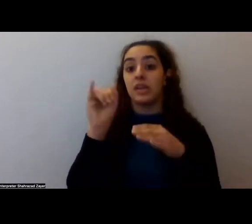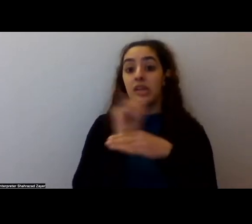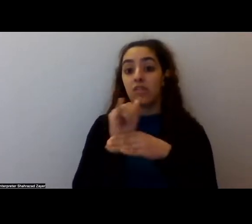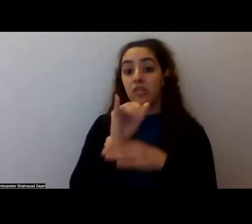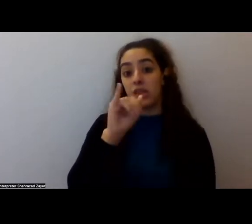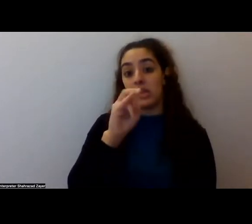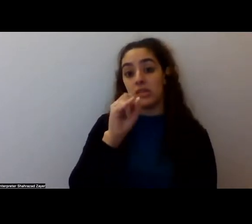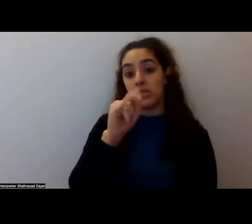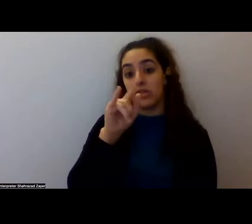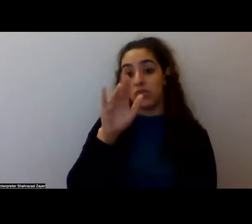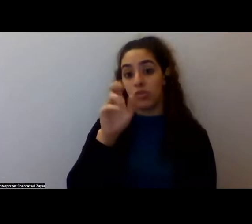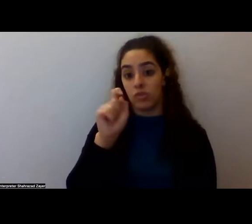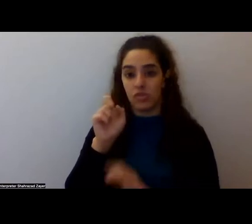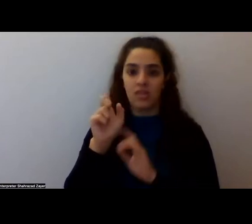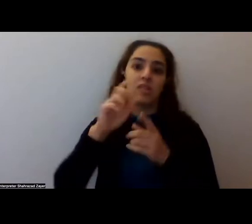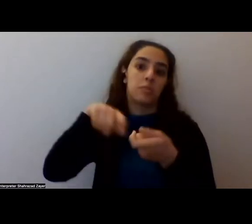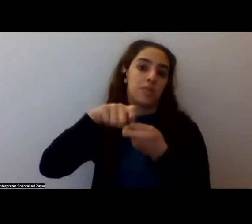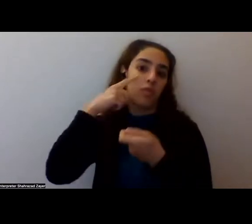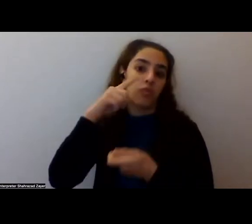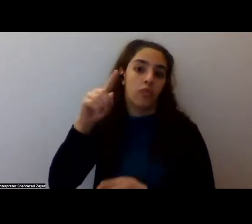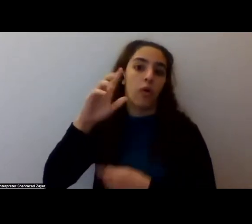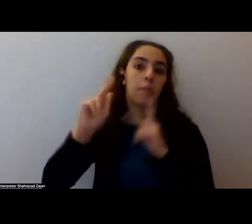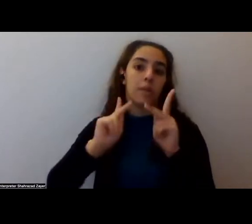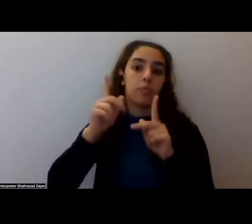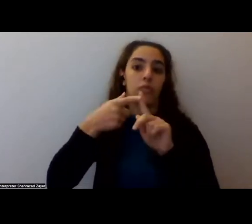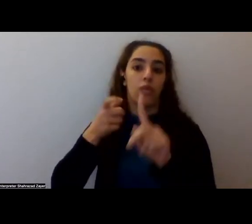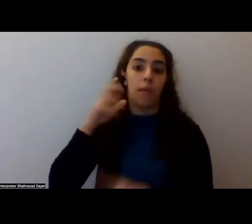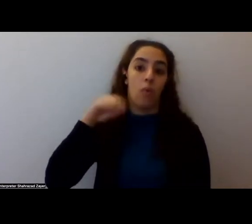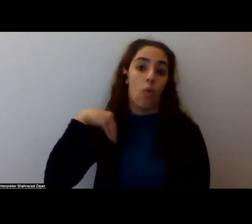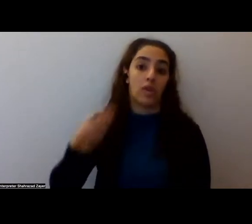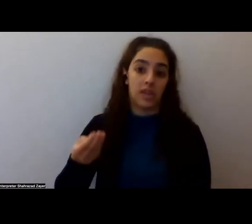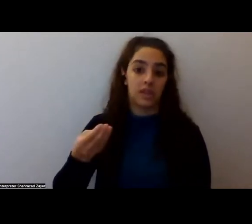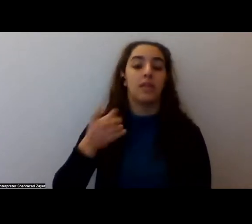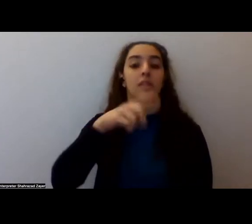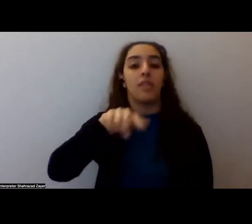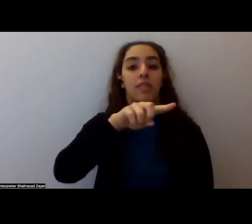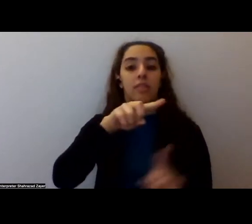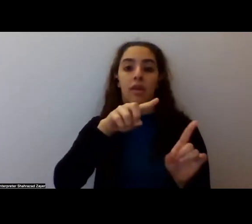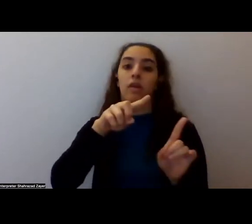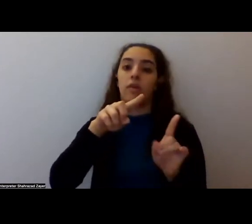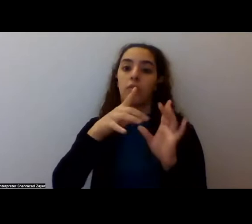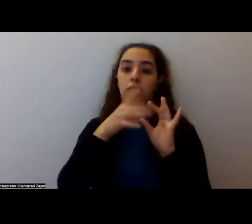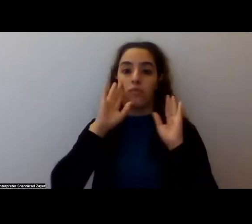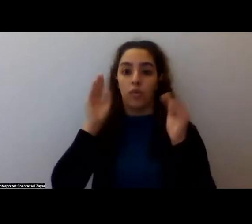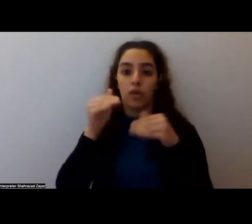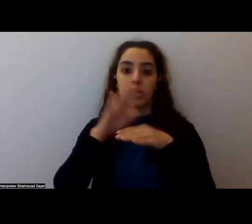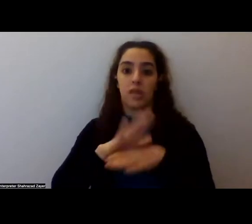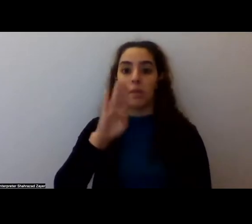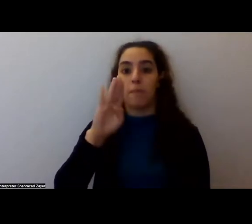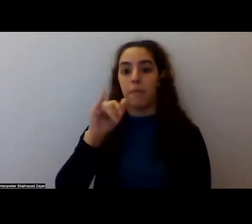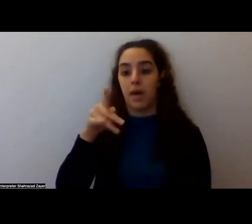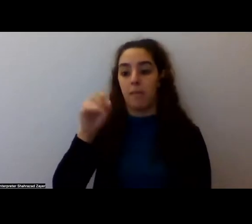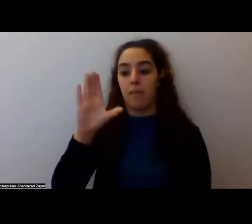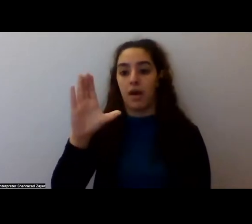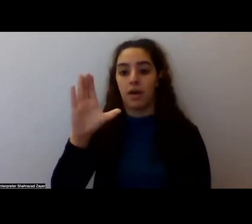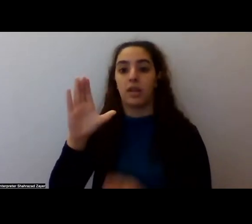they are, uh, very much focused on BIPOC inclusion. Um, MAPS has also done a specifically